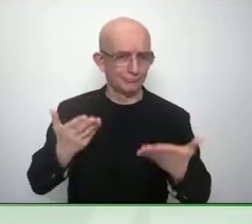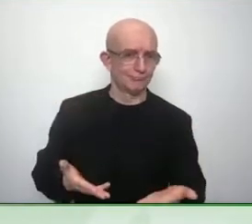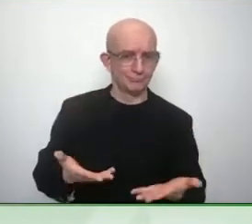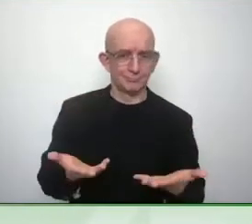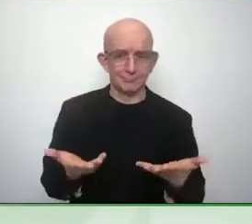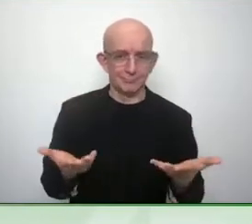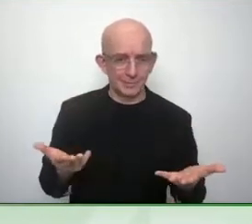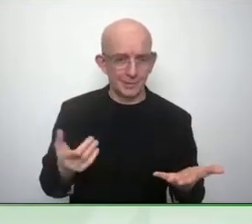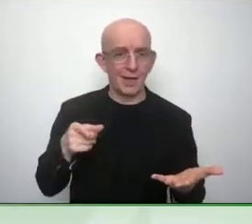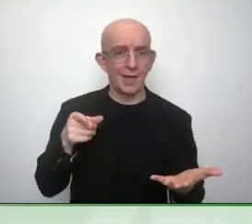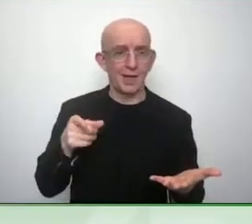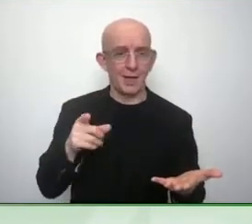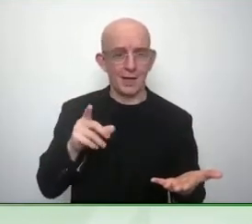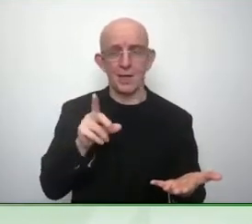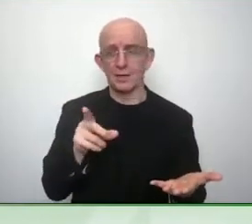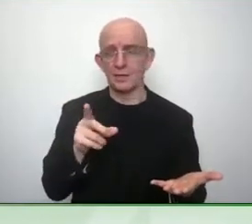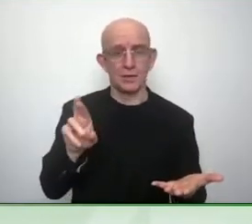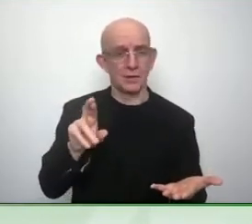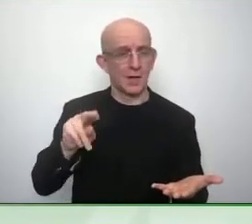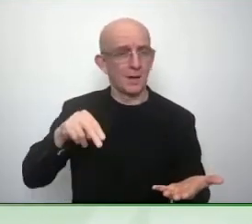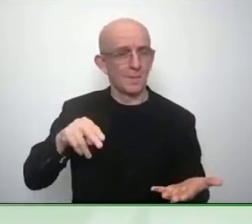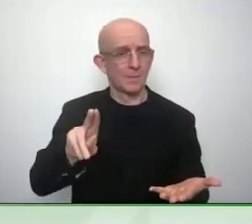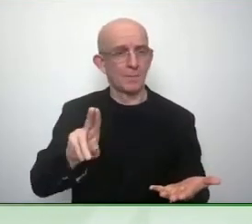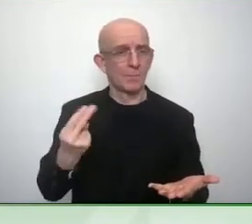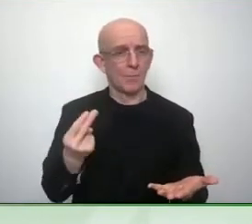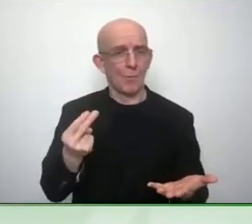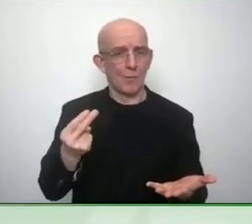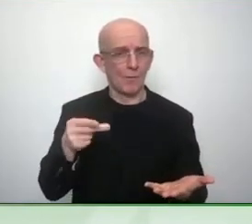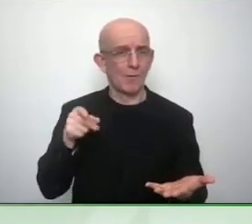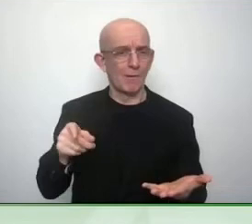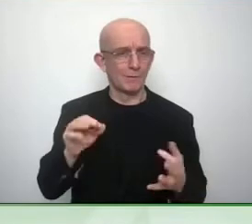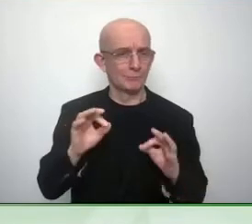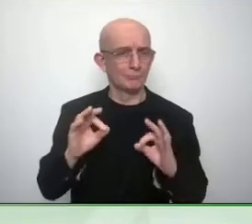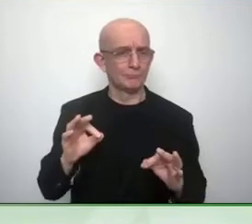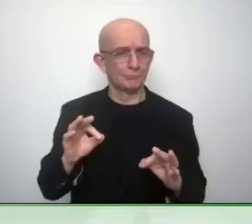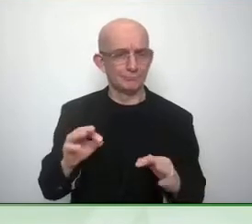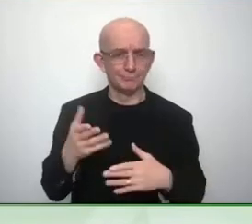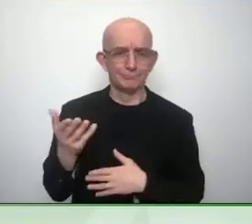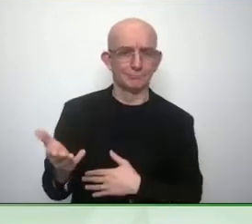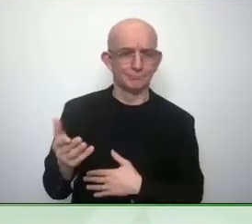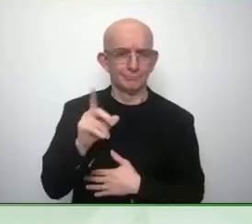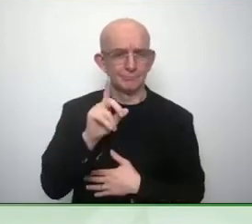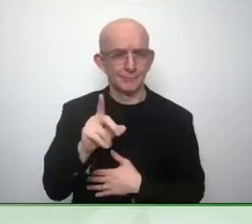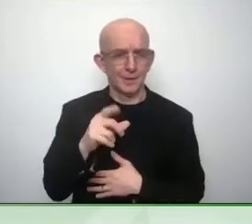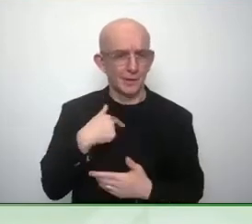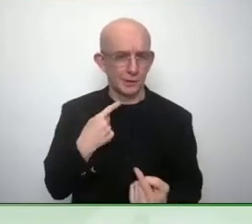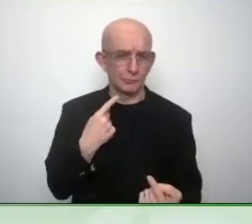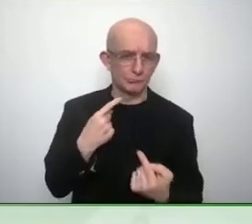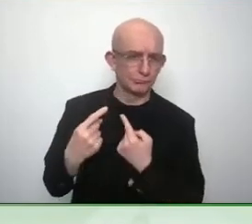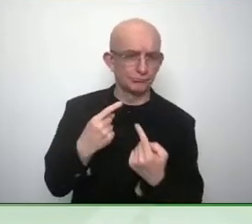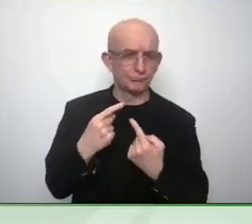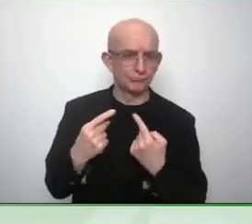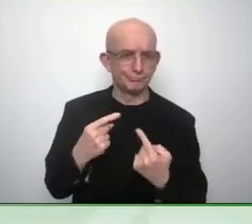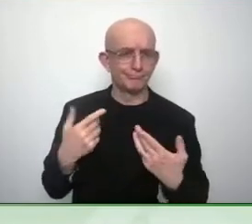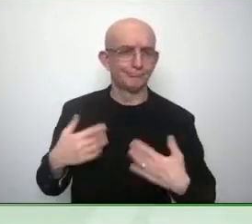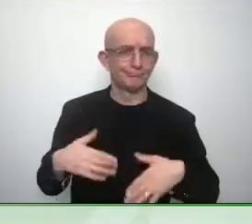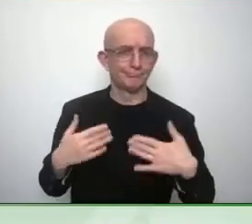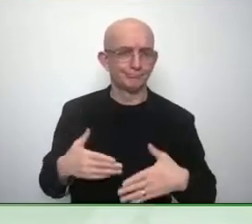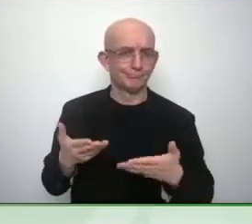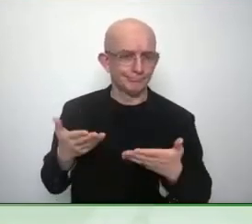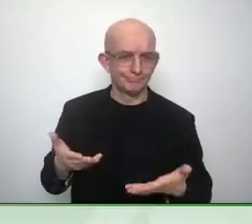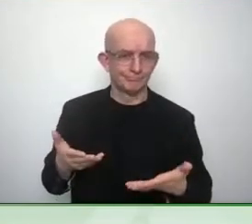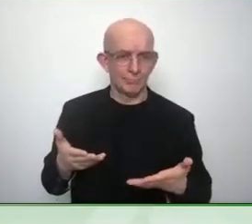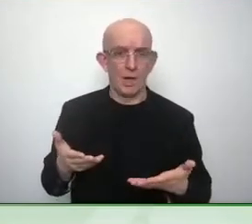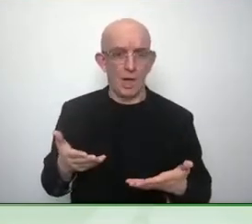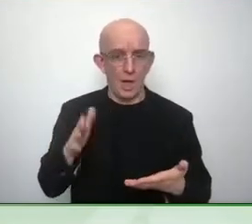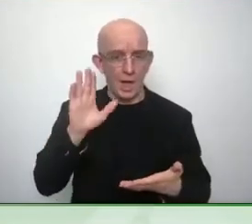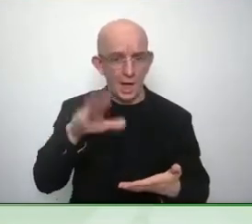I really heard that because representation matters especially in identity organization and so I stepped